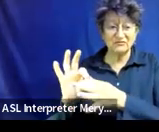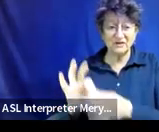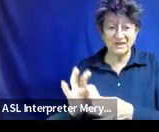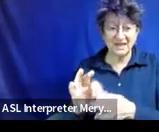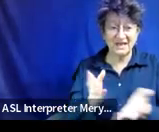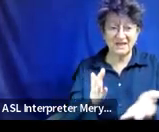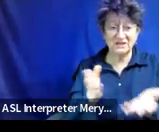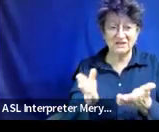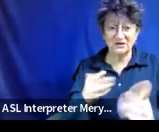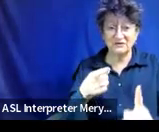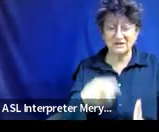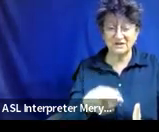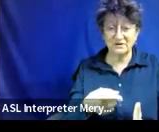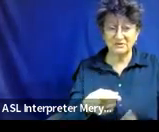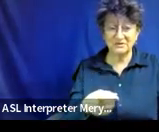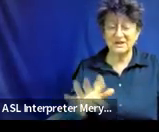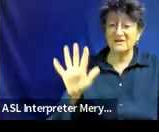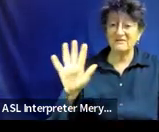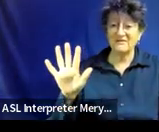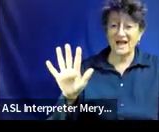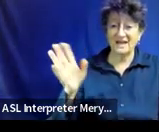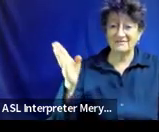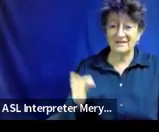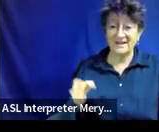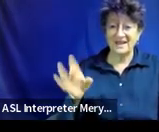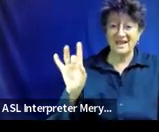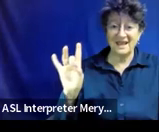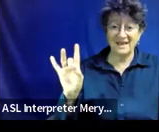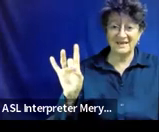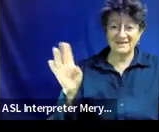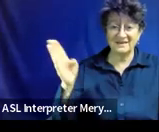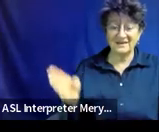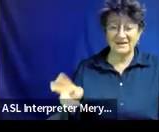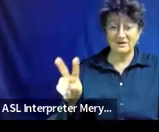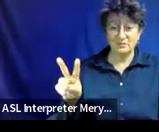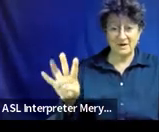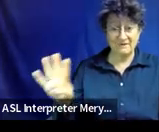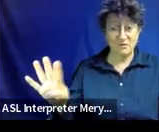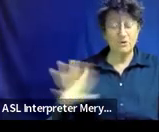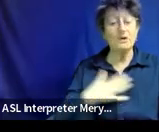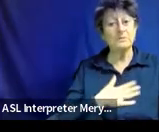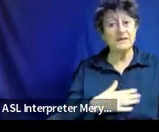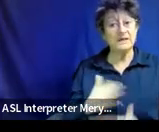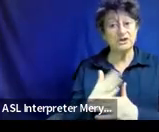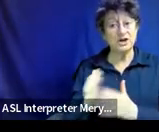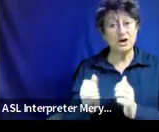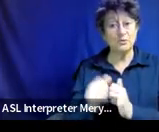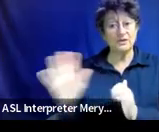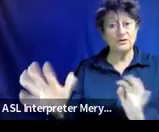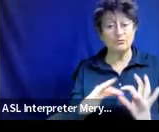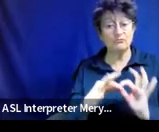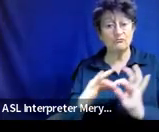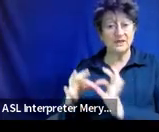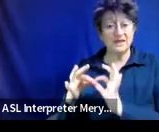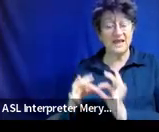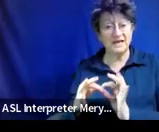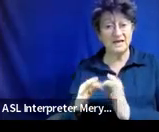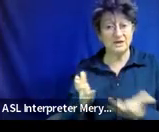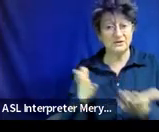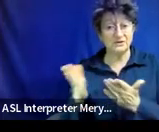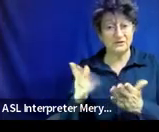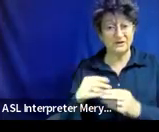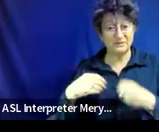5-8-24. So share that with your related service providers. We would love to have them attend